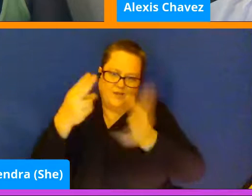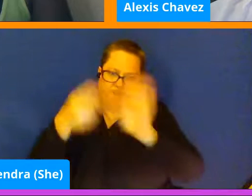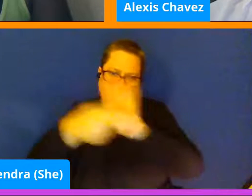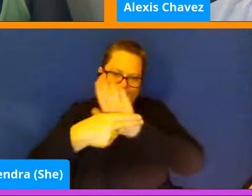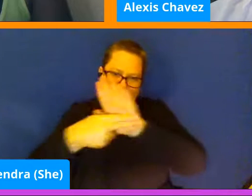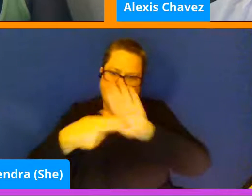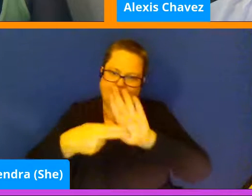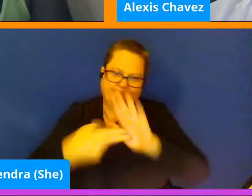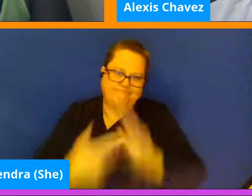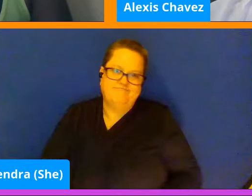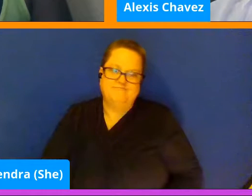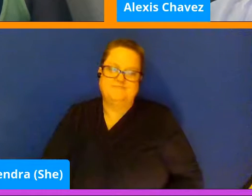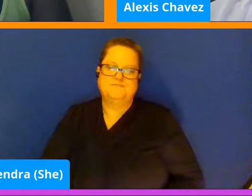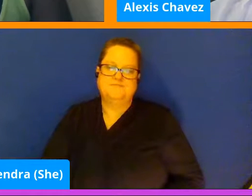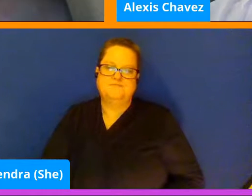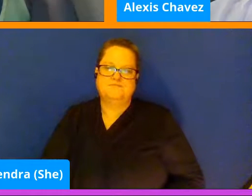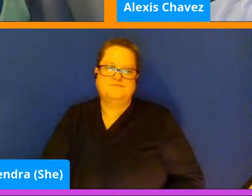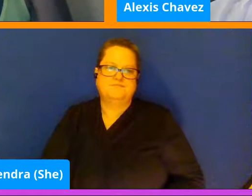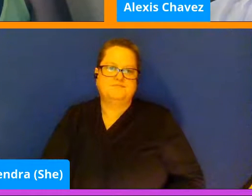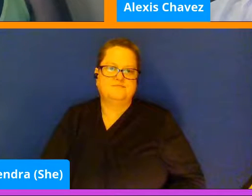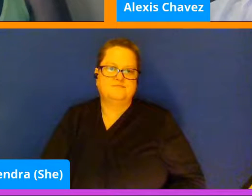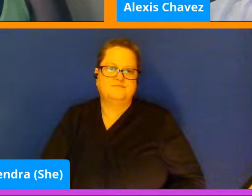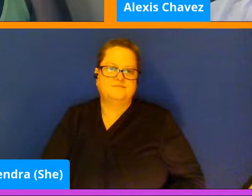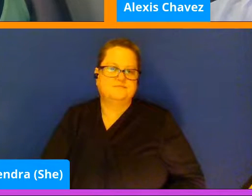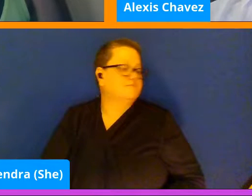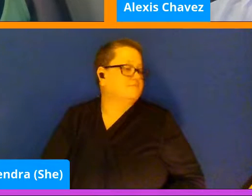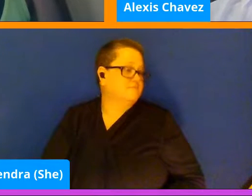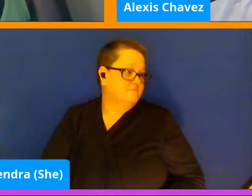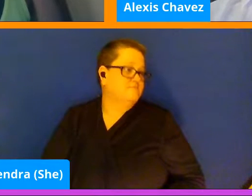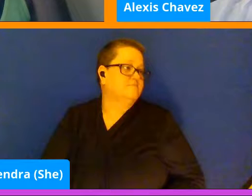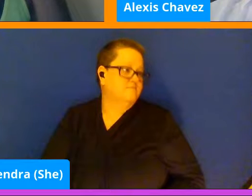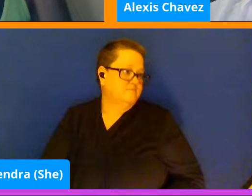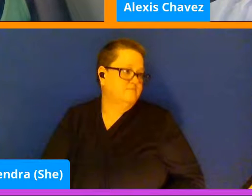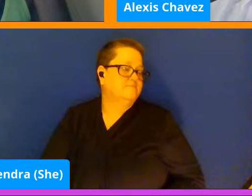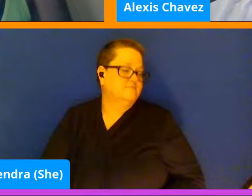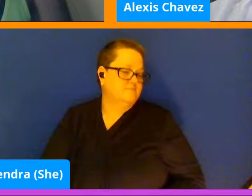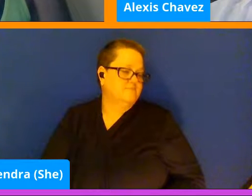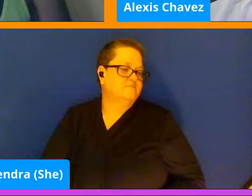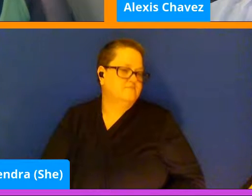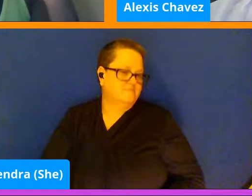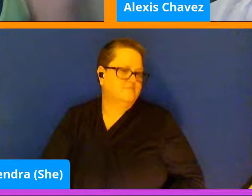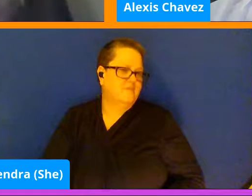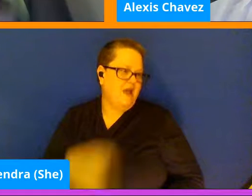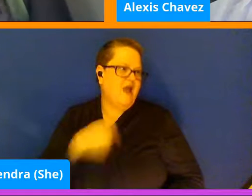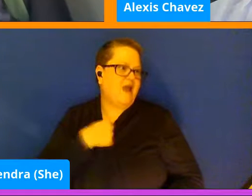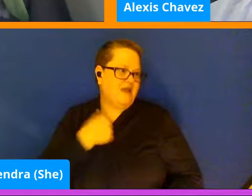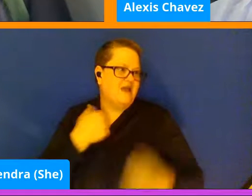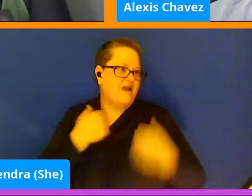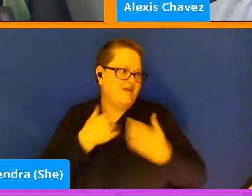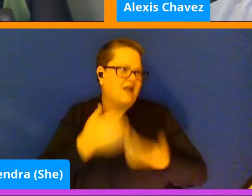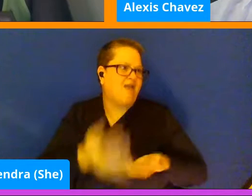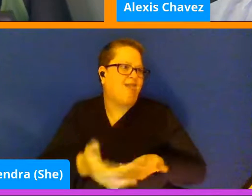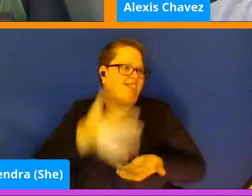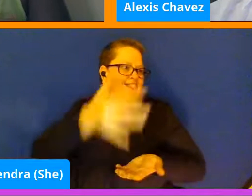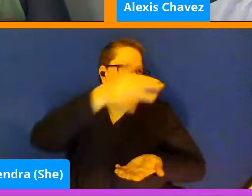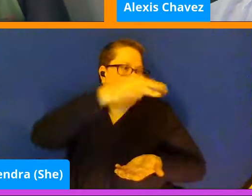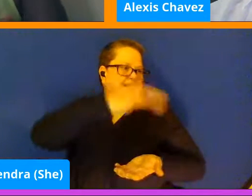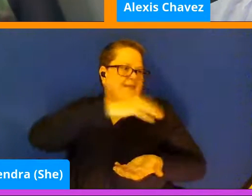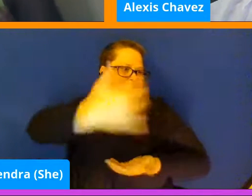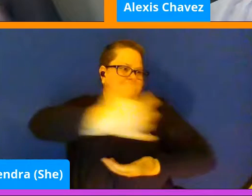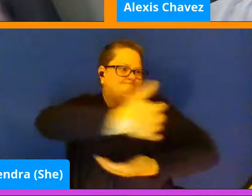Yes. Yes. I don't know about you, but I'm one that like has a collection of hobbies.